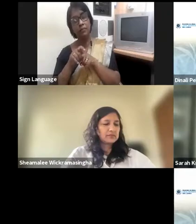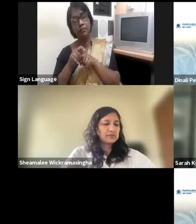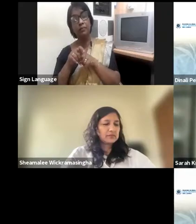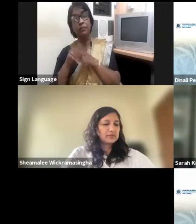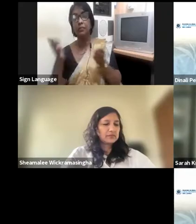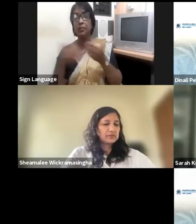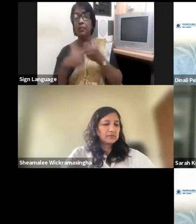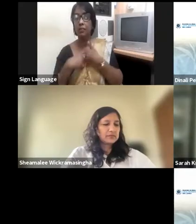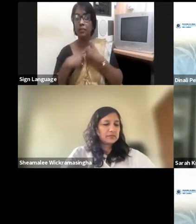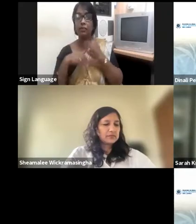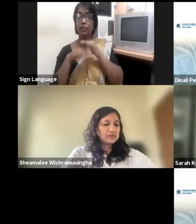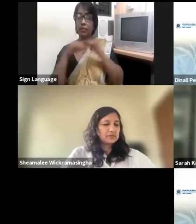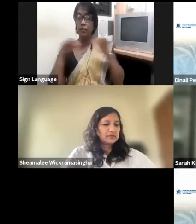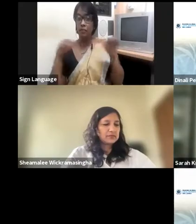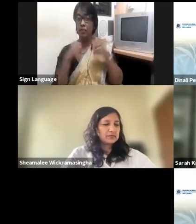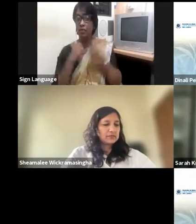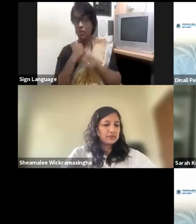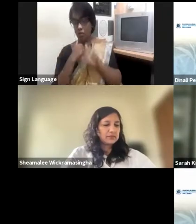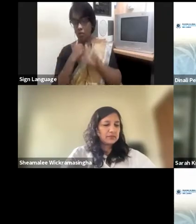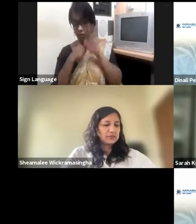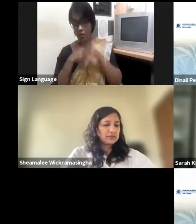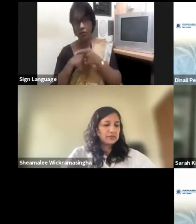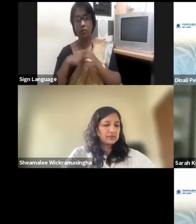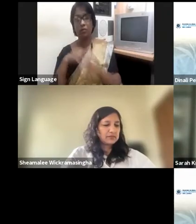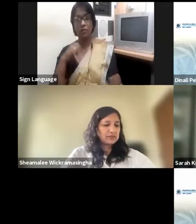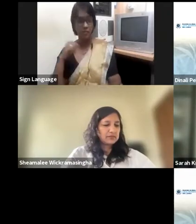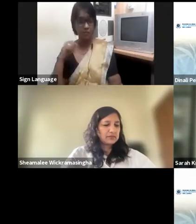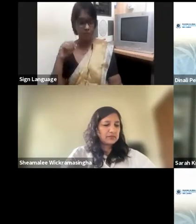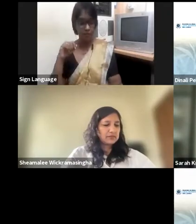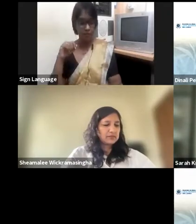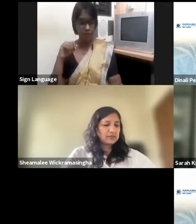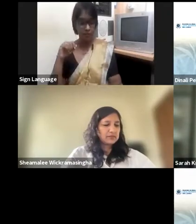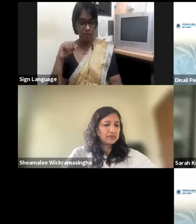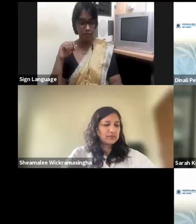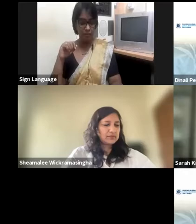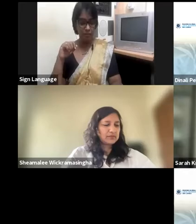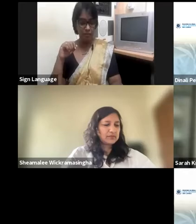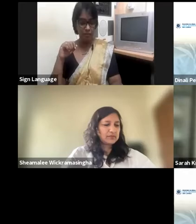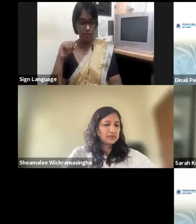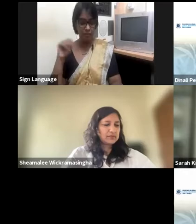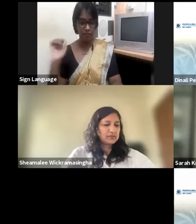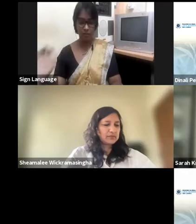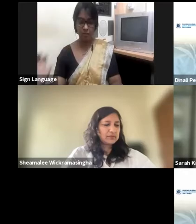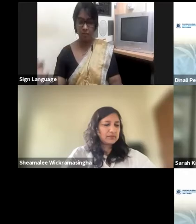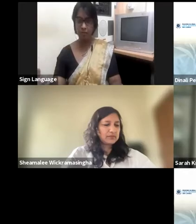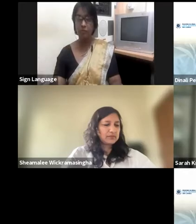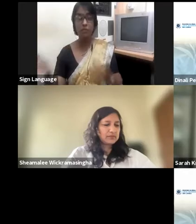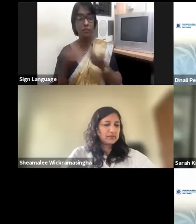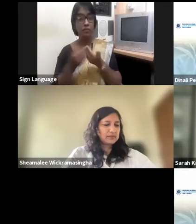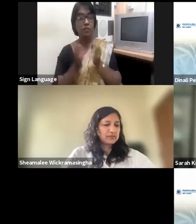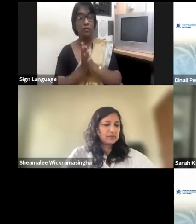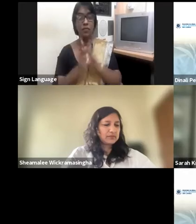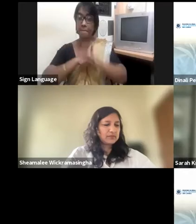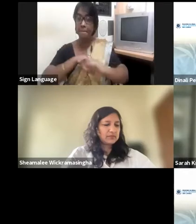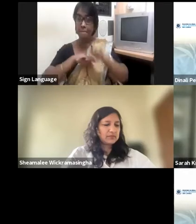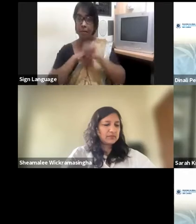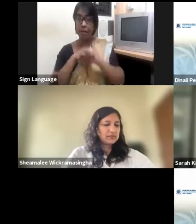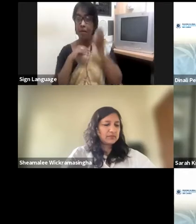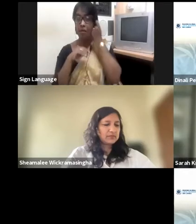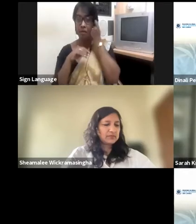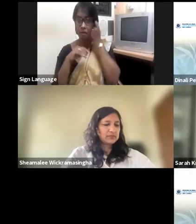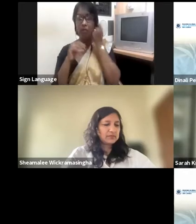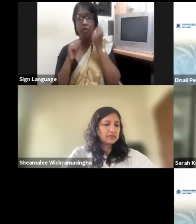where we allow people to exhibit their strategic thinking and differentiation, the skills and capabilities that they have.